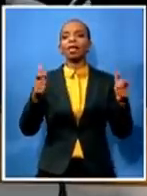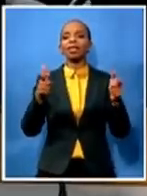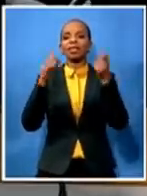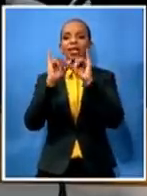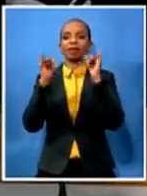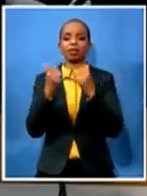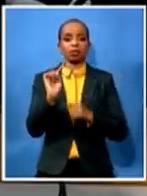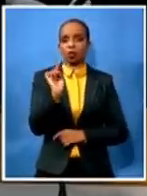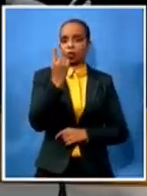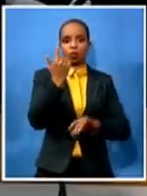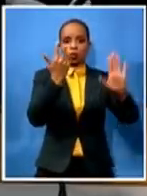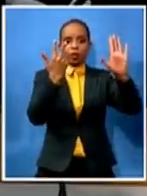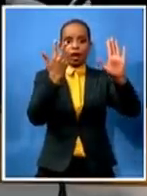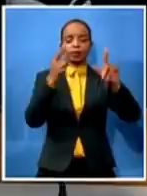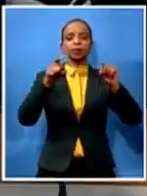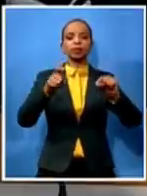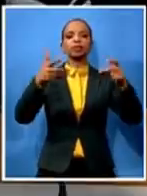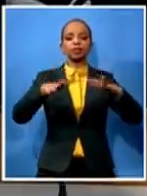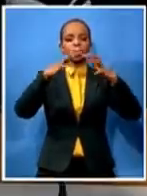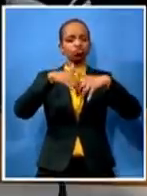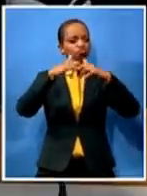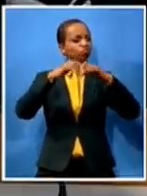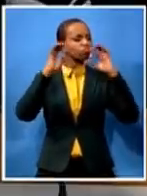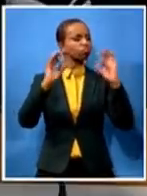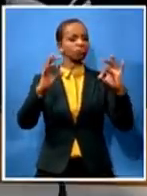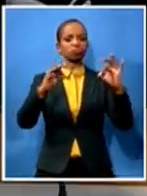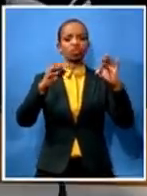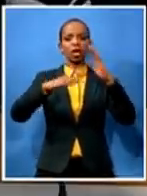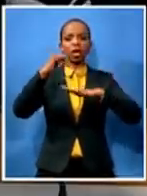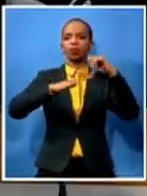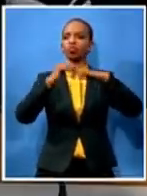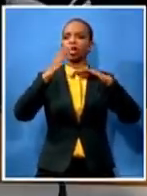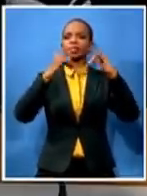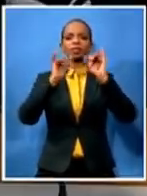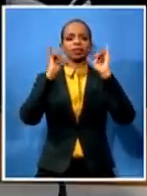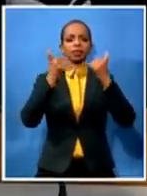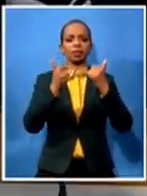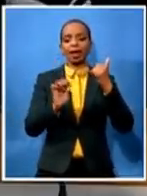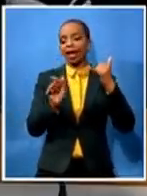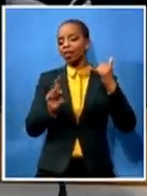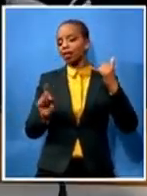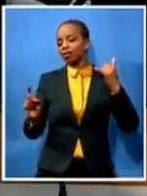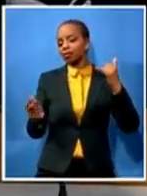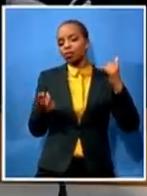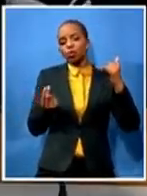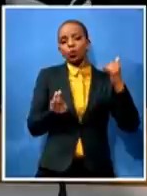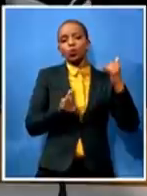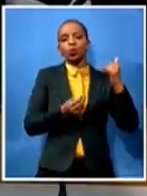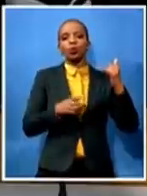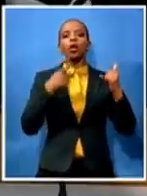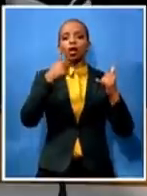contractors and the other upcoming were only male again i went out and pursued the